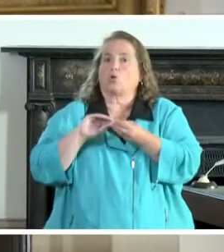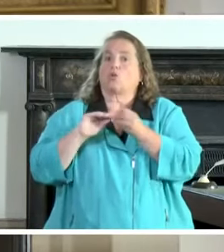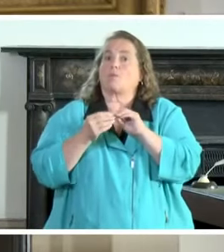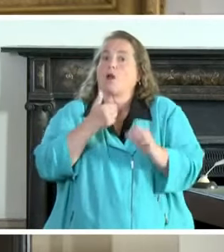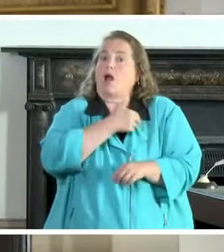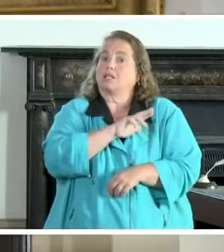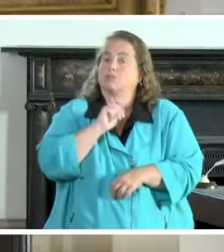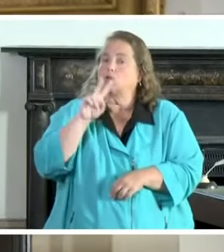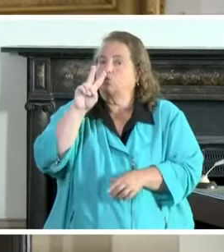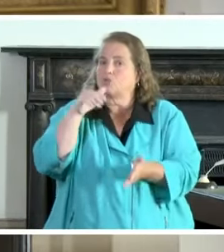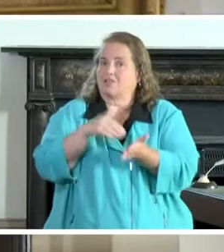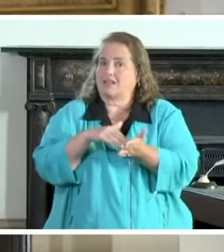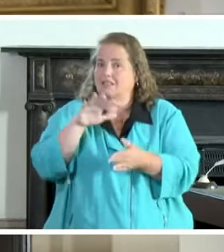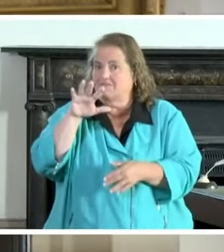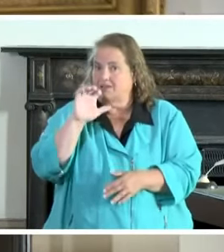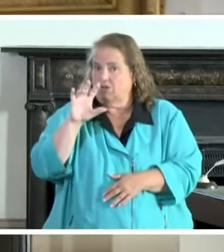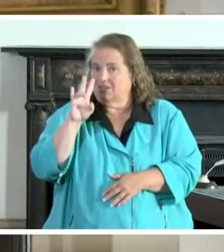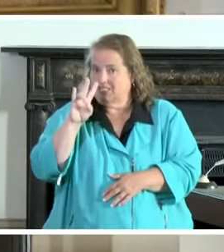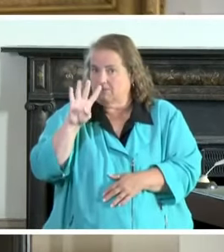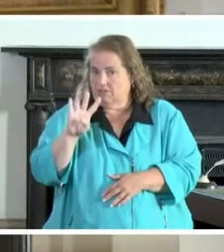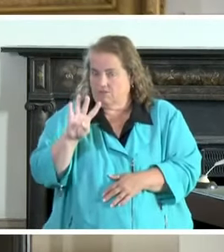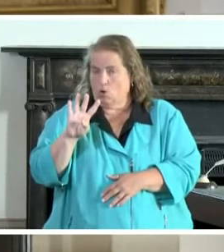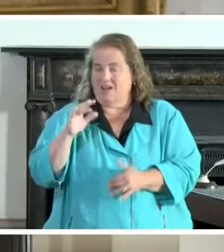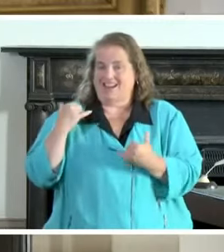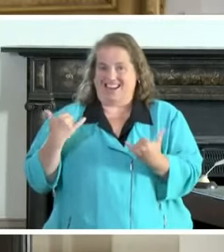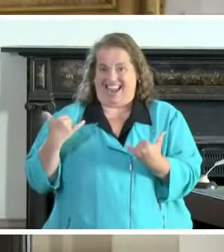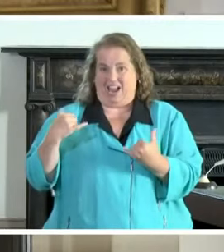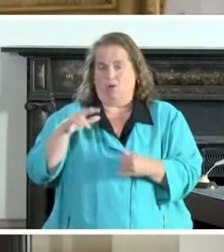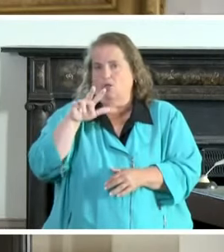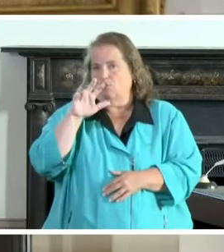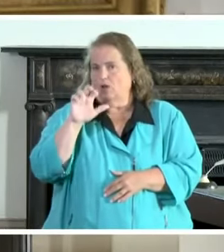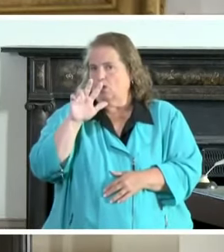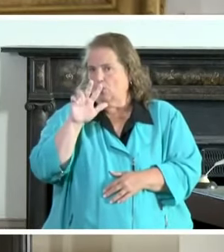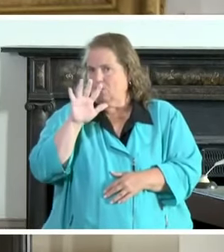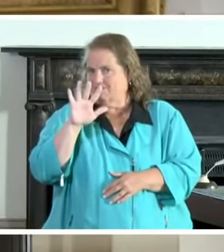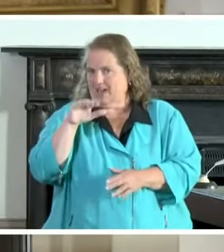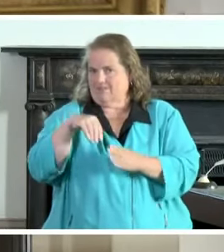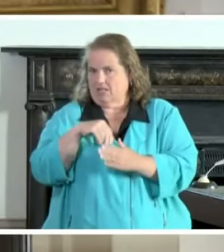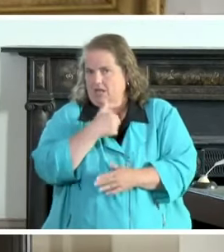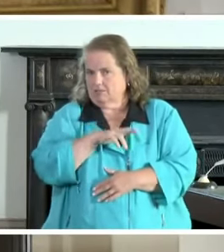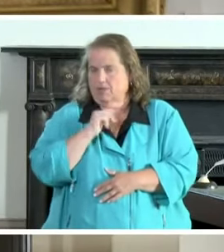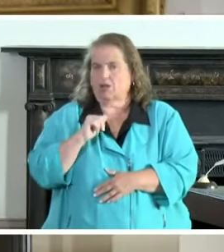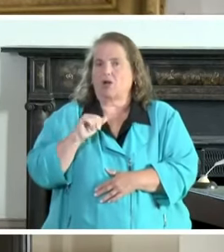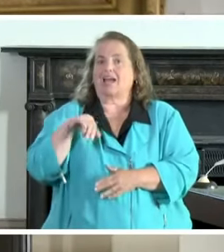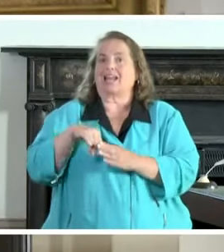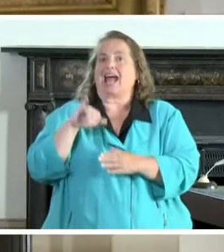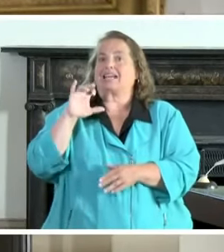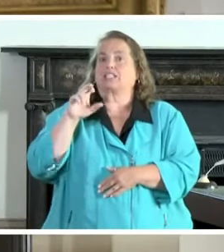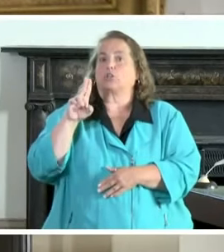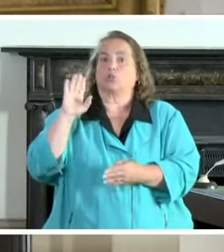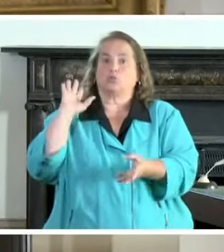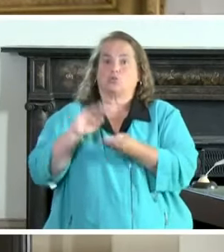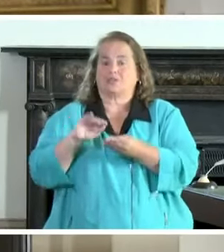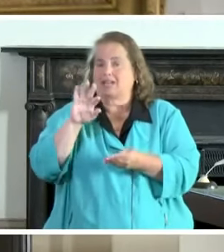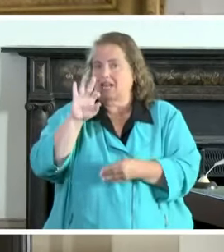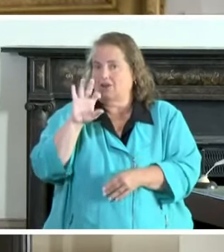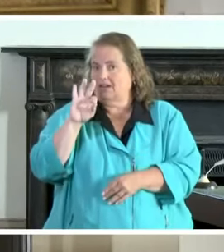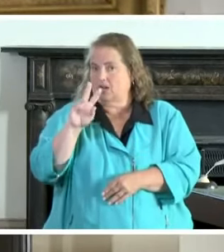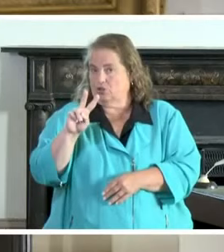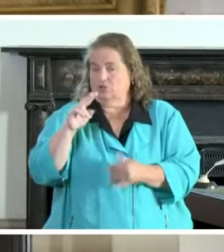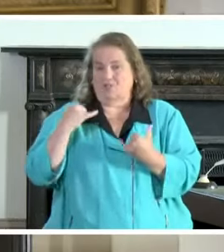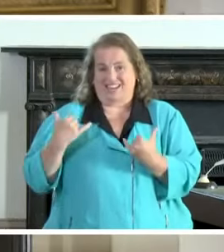hospitalized 2574 currently 335 ever in the icu 992